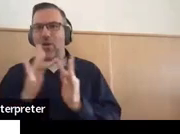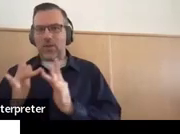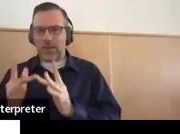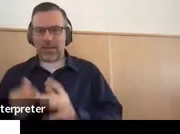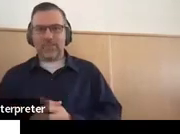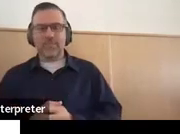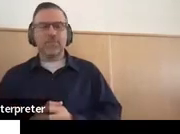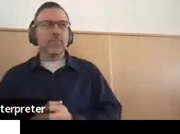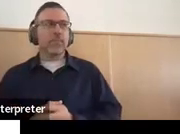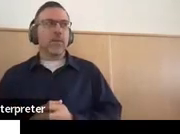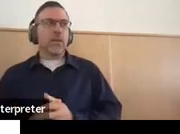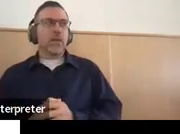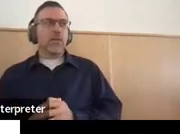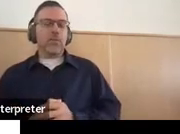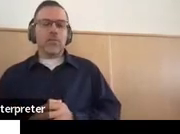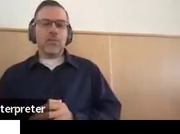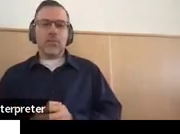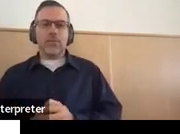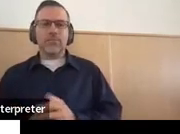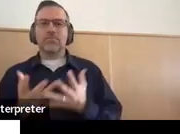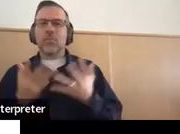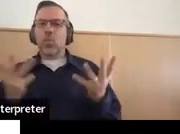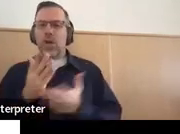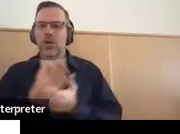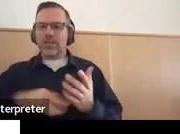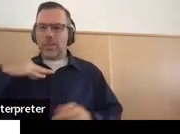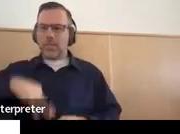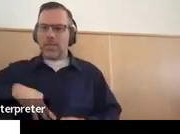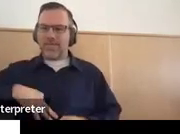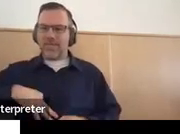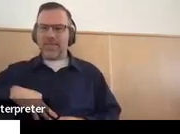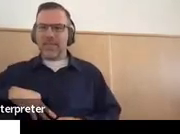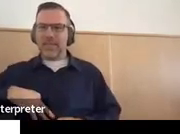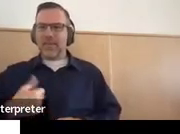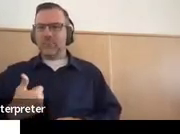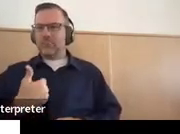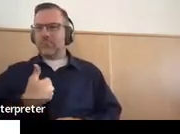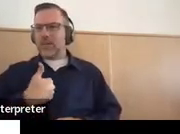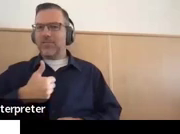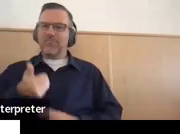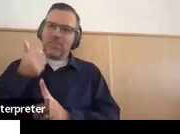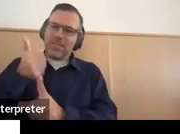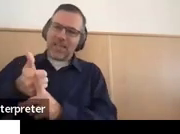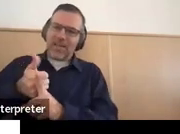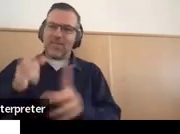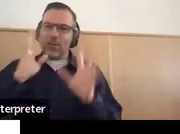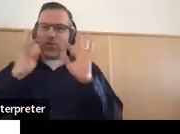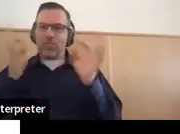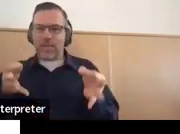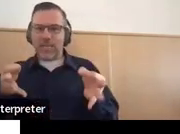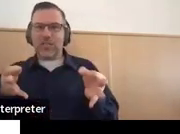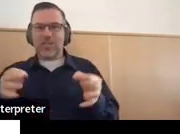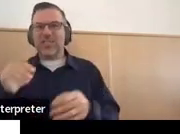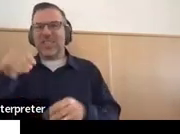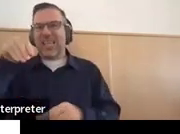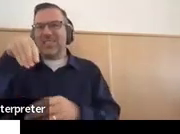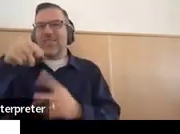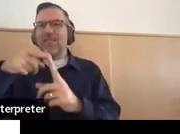so what are some benefits of self-determination? This is an N-tap slide you can see.